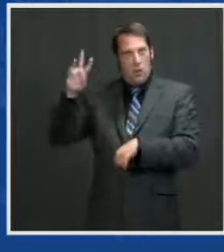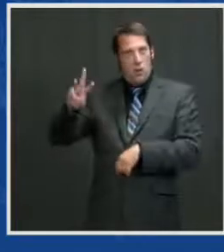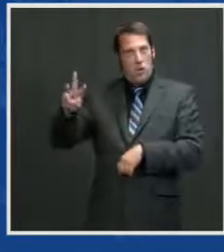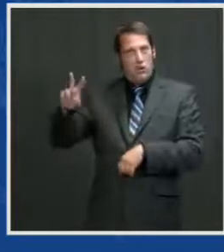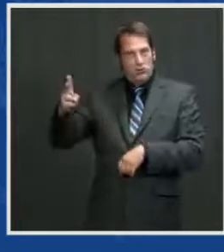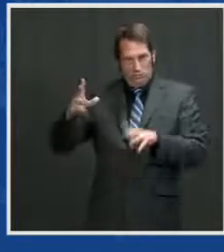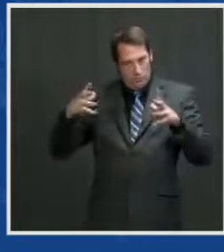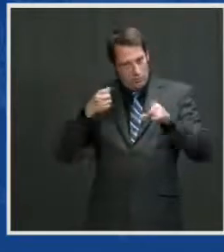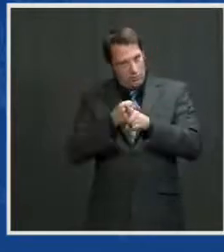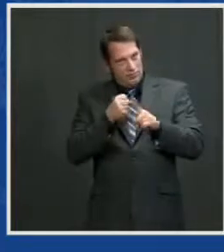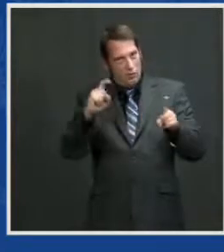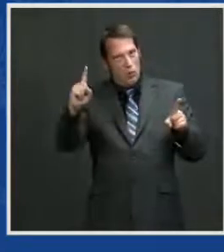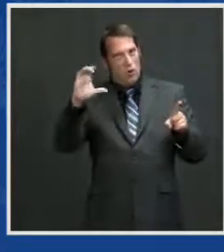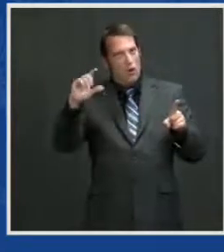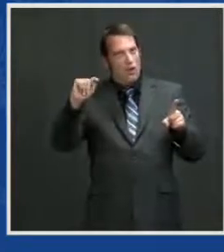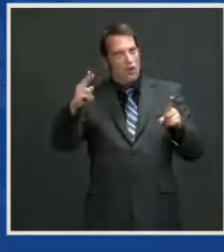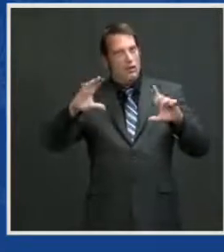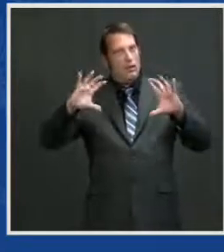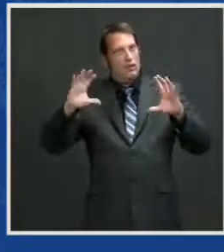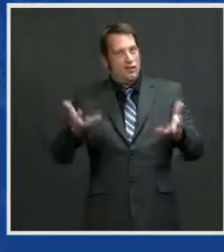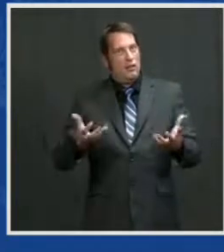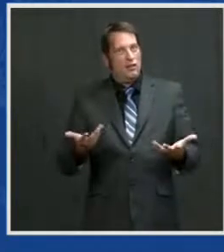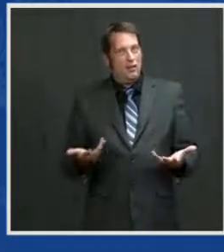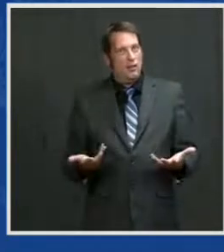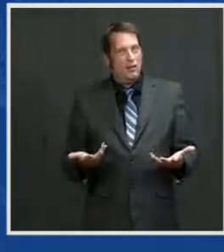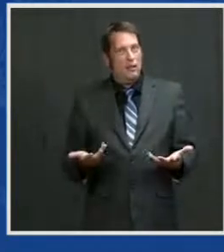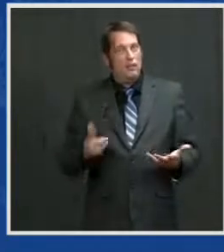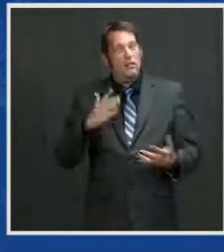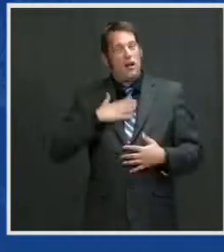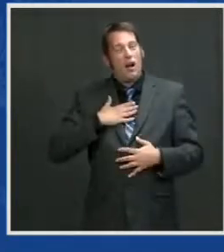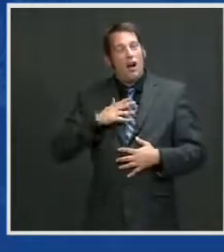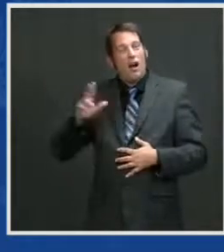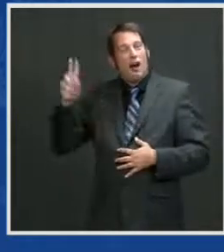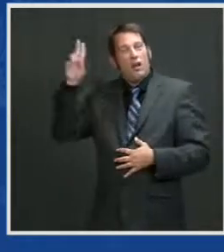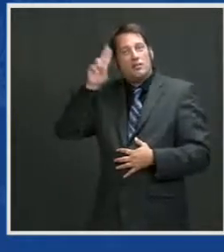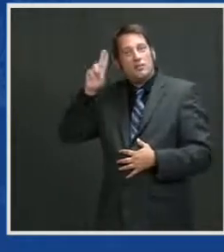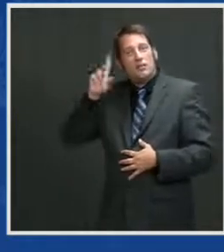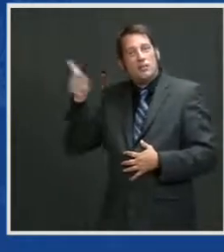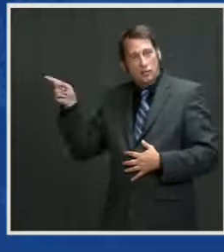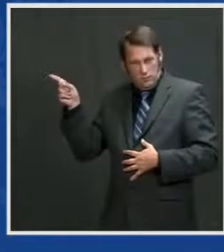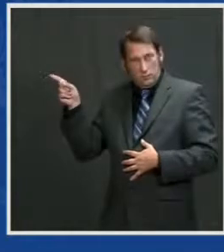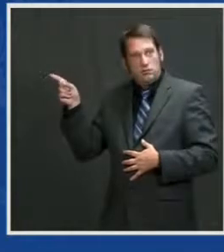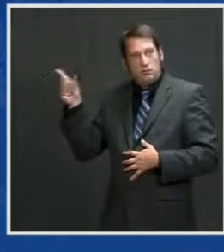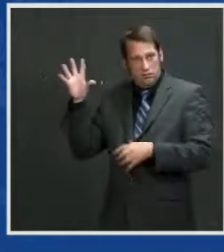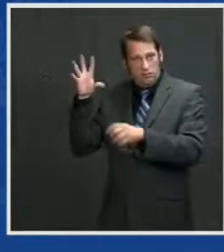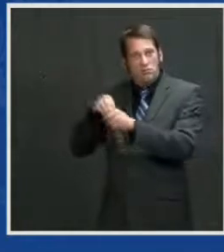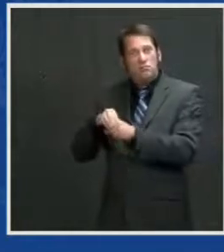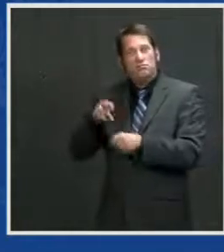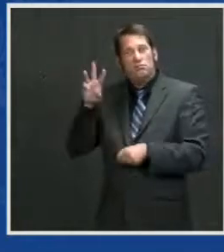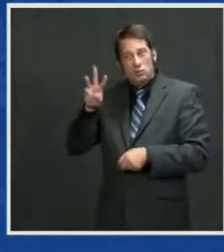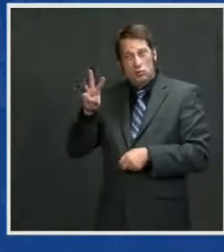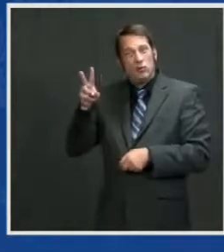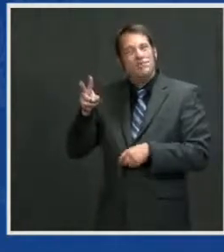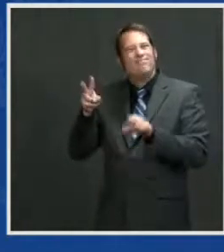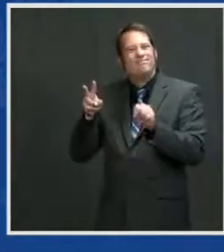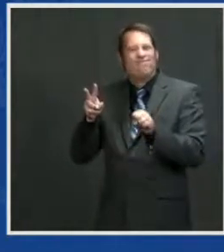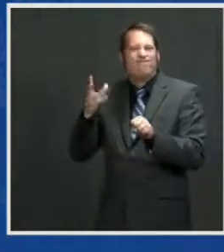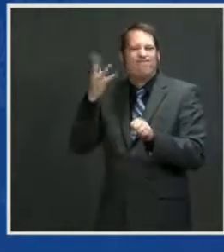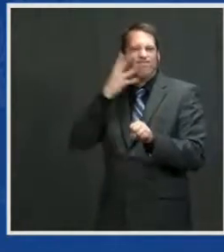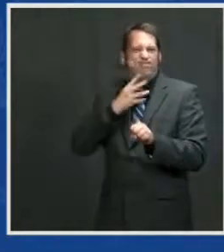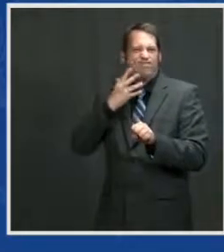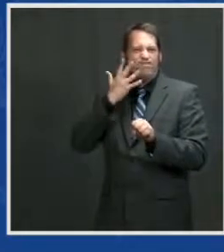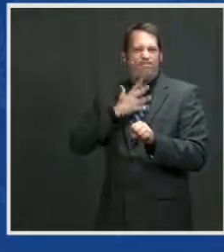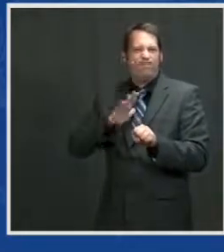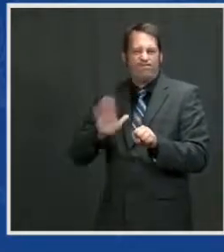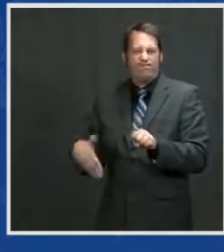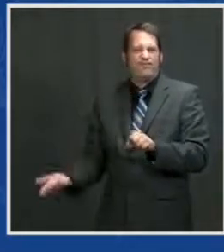know, although my uncle, who was killed in World War II in New Guinea, was Army — he was the Army